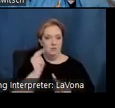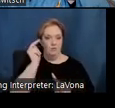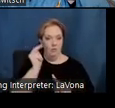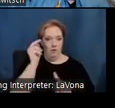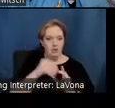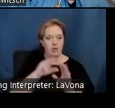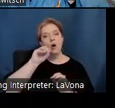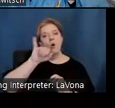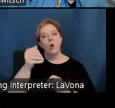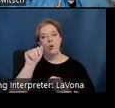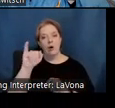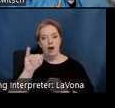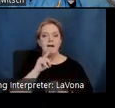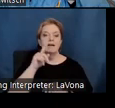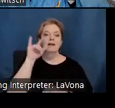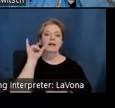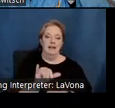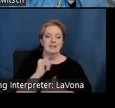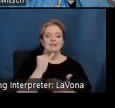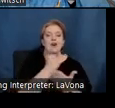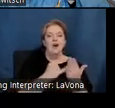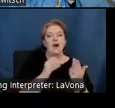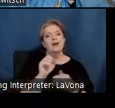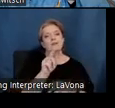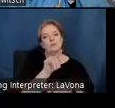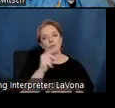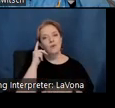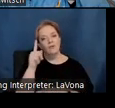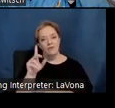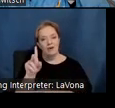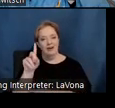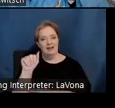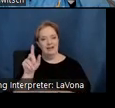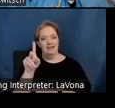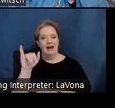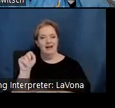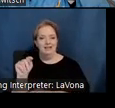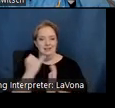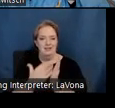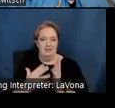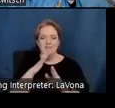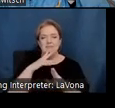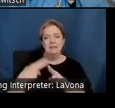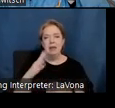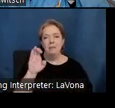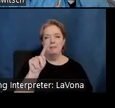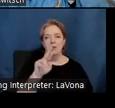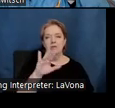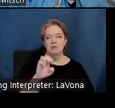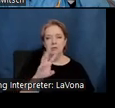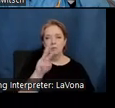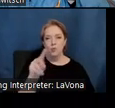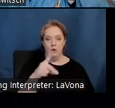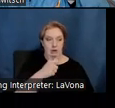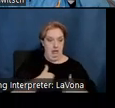artist artist and ceramicist Beatrice Wood, who is quoted as attributing her longevity to art books,